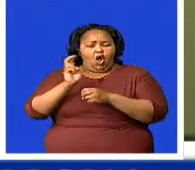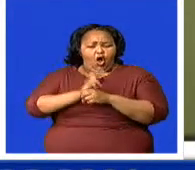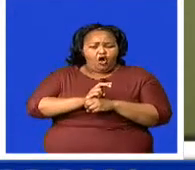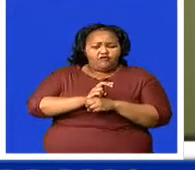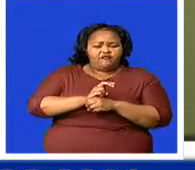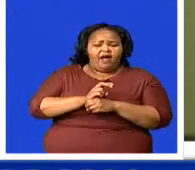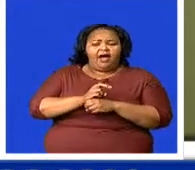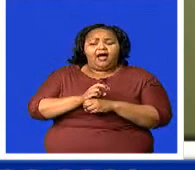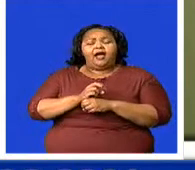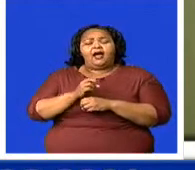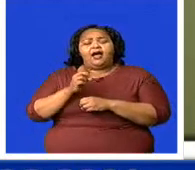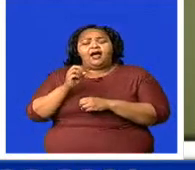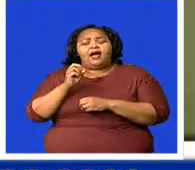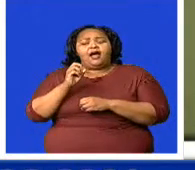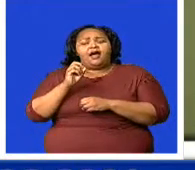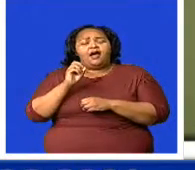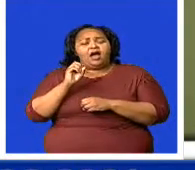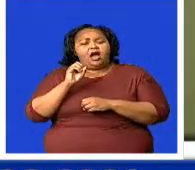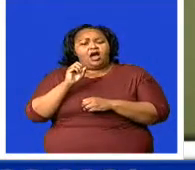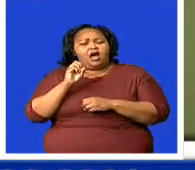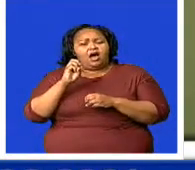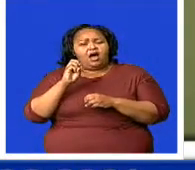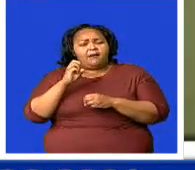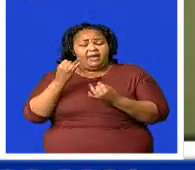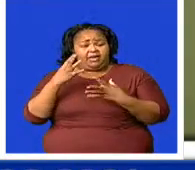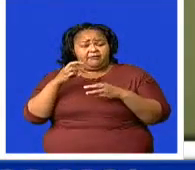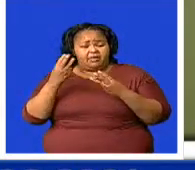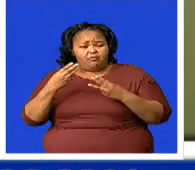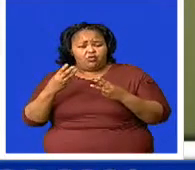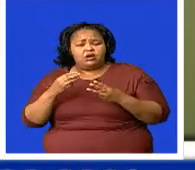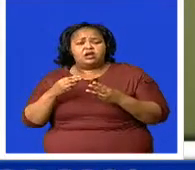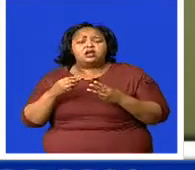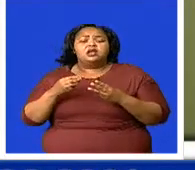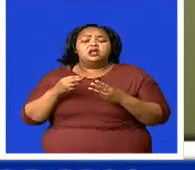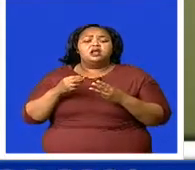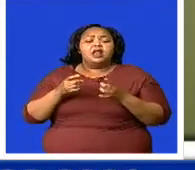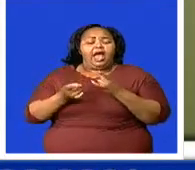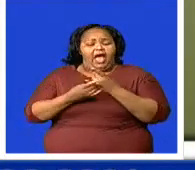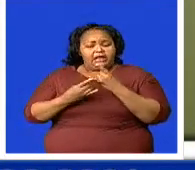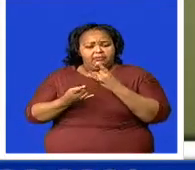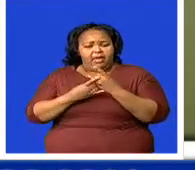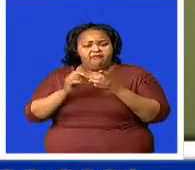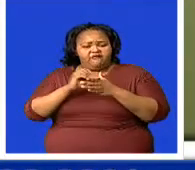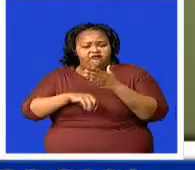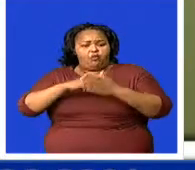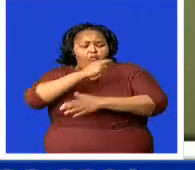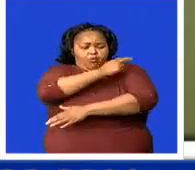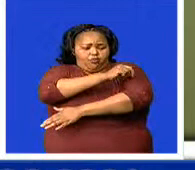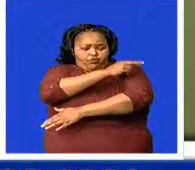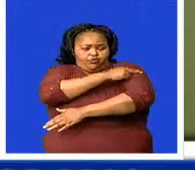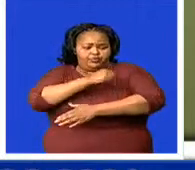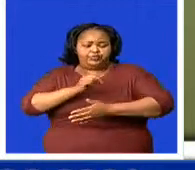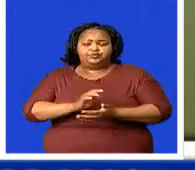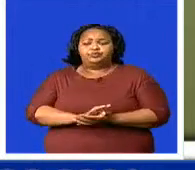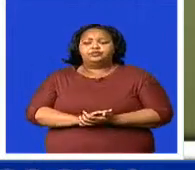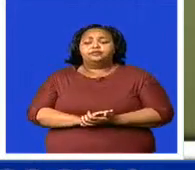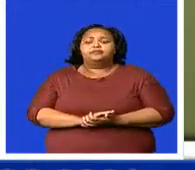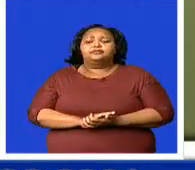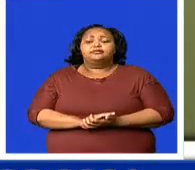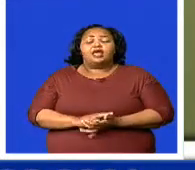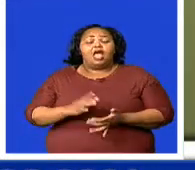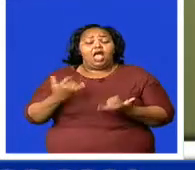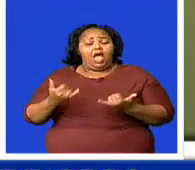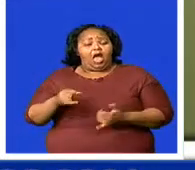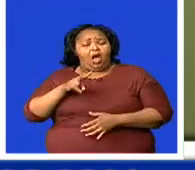Four health facilities have received the ISO certification. Our records will now be updated as we have witnessed yet